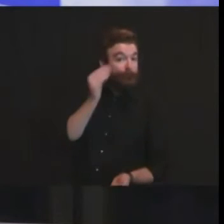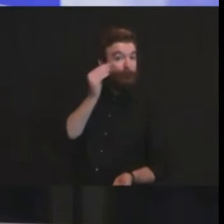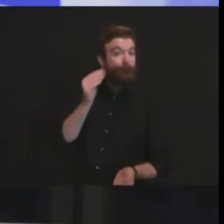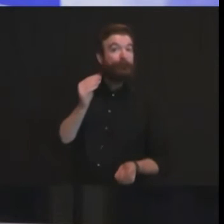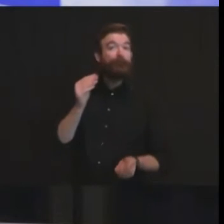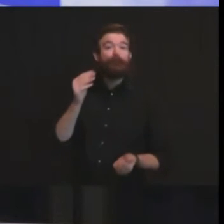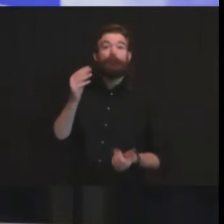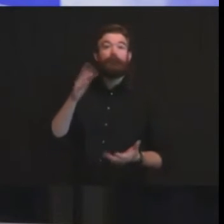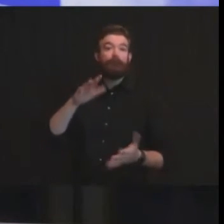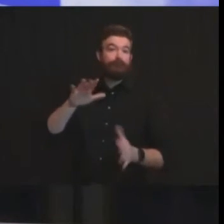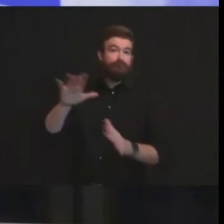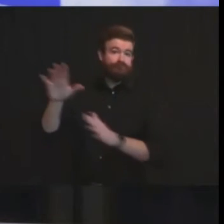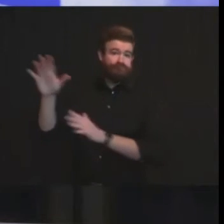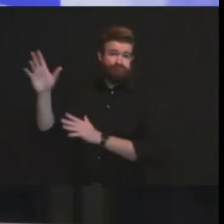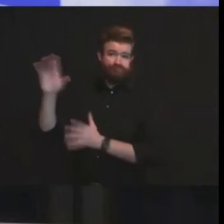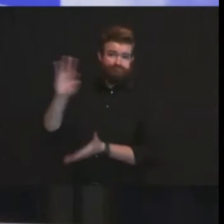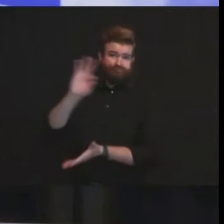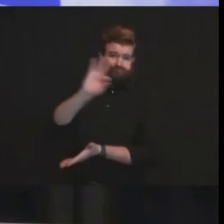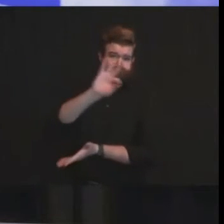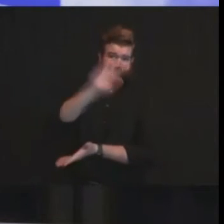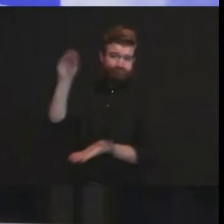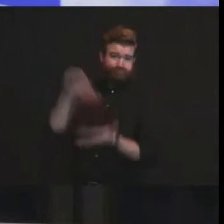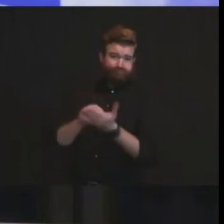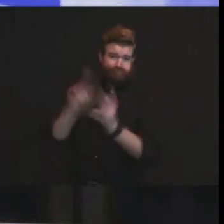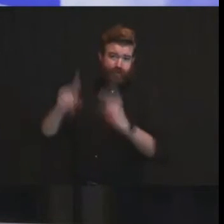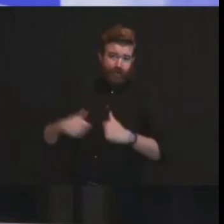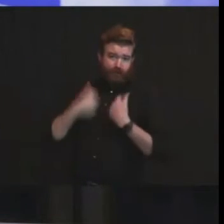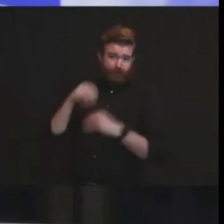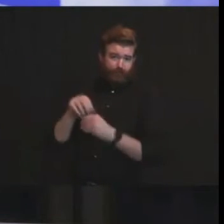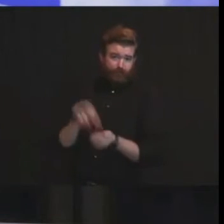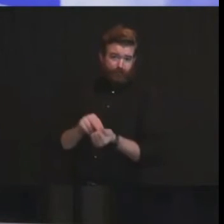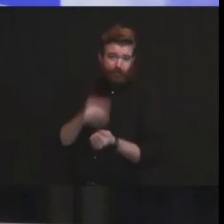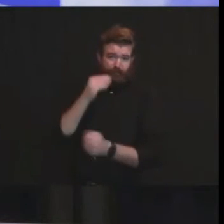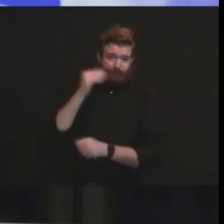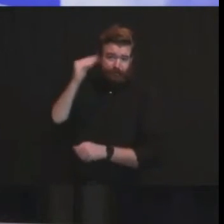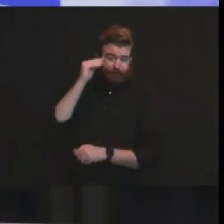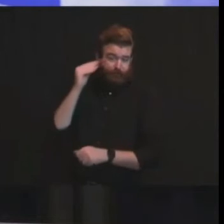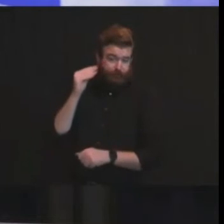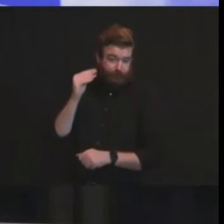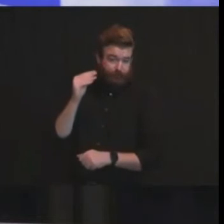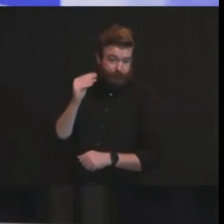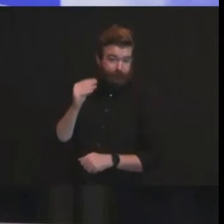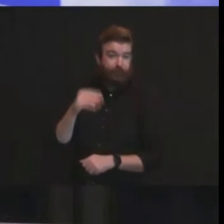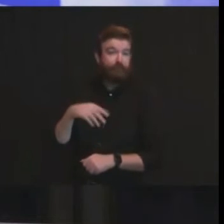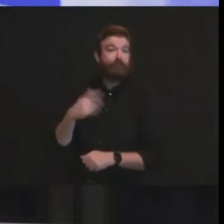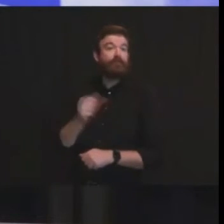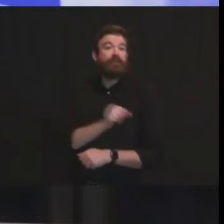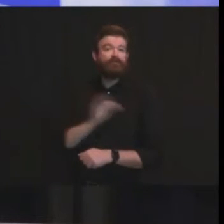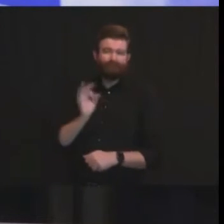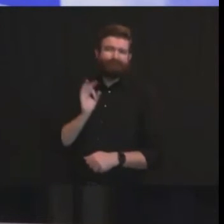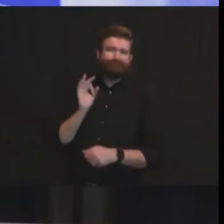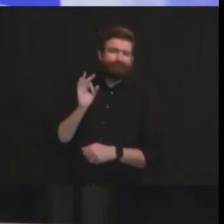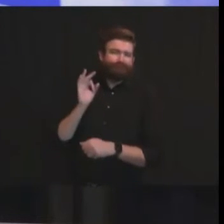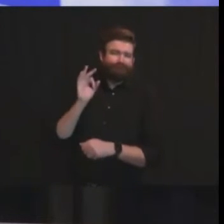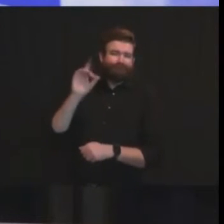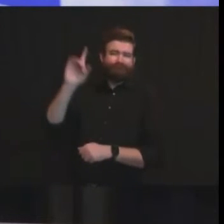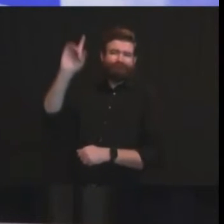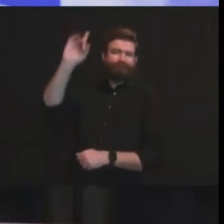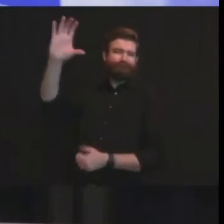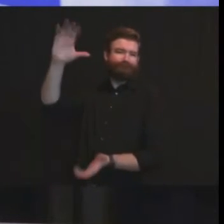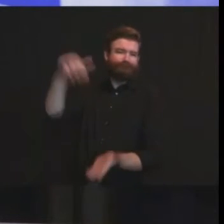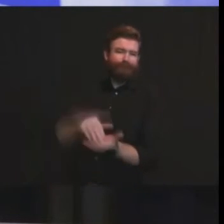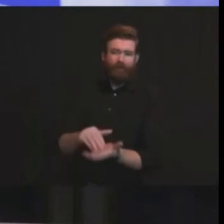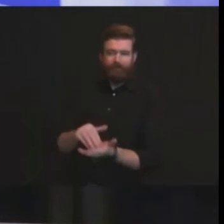in our long-term care facilities and they are served by a hundred thousand staff the majority of long-term care